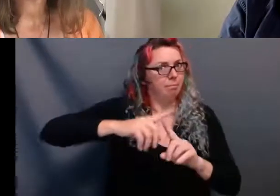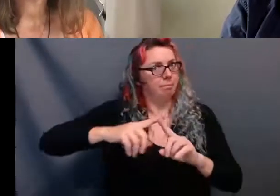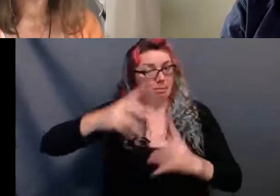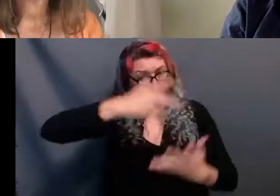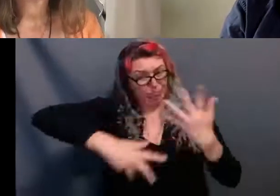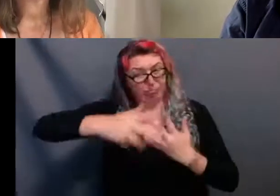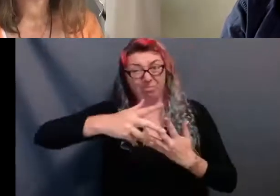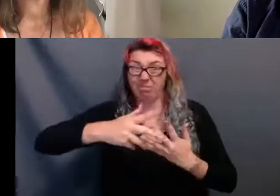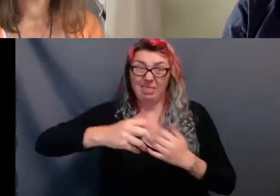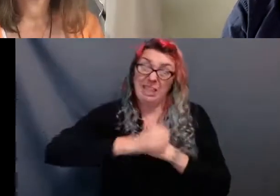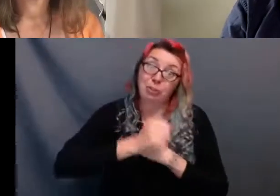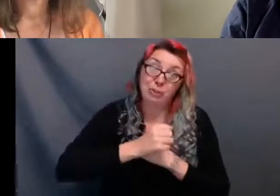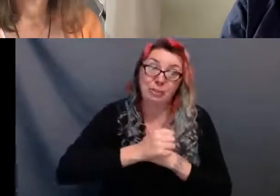legal.